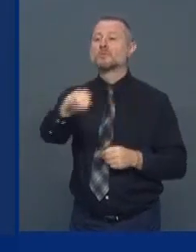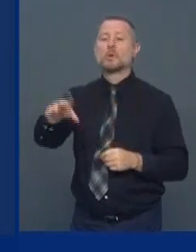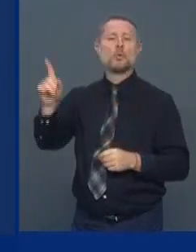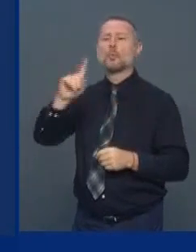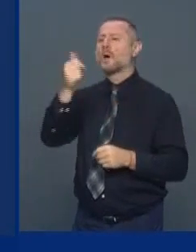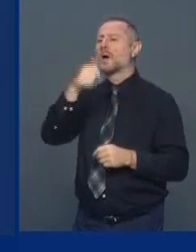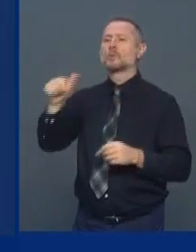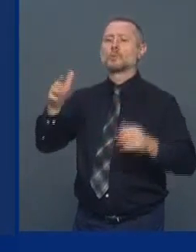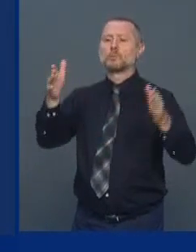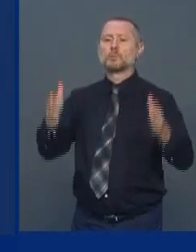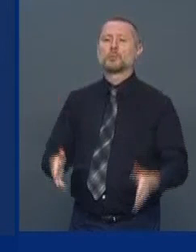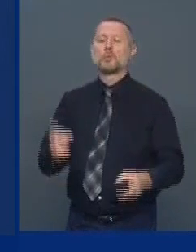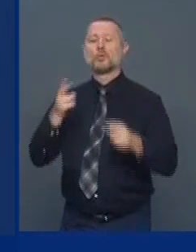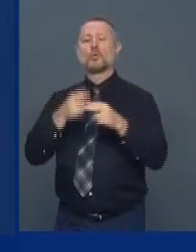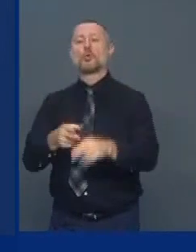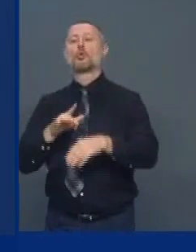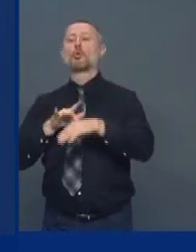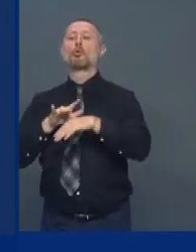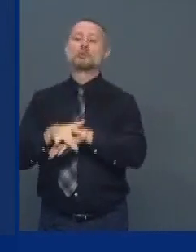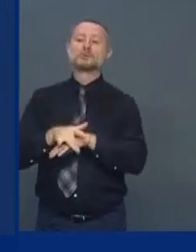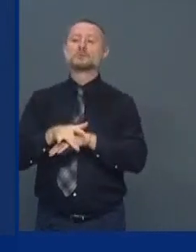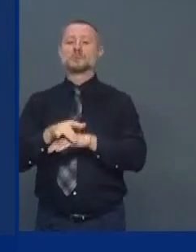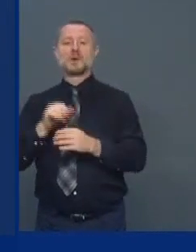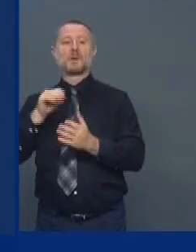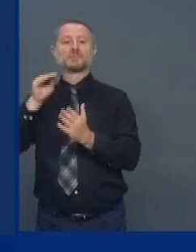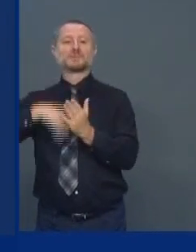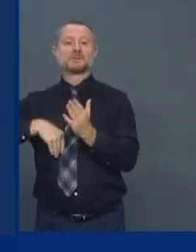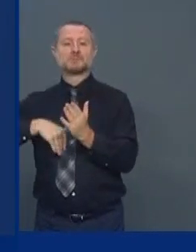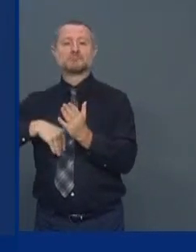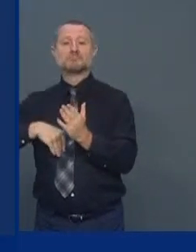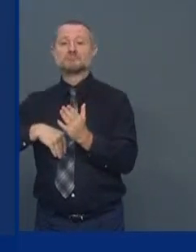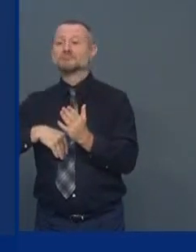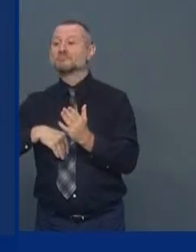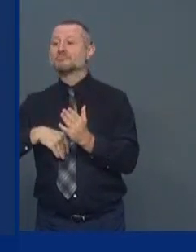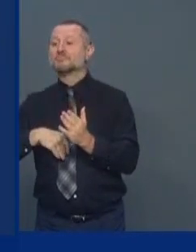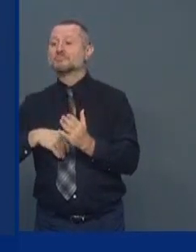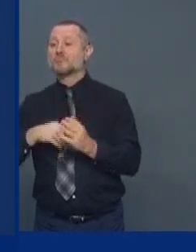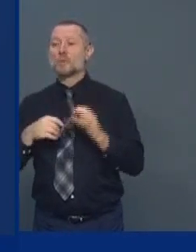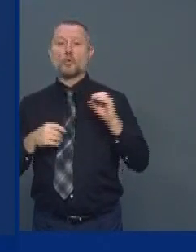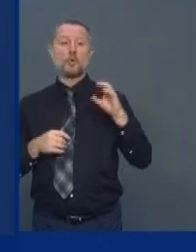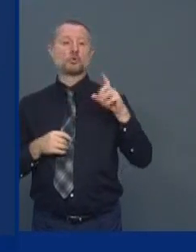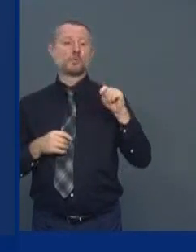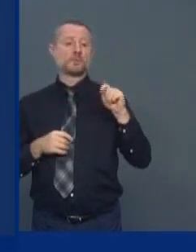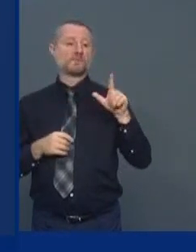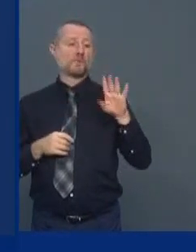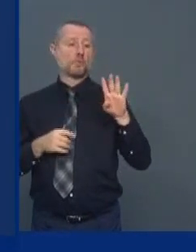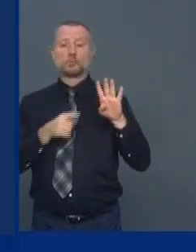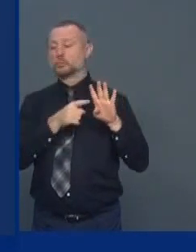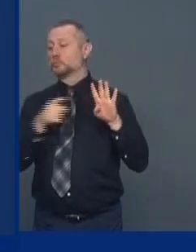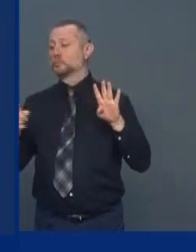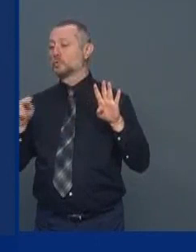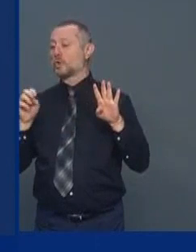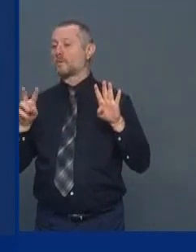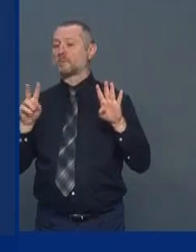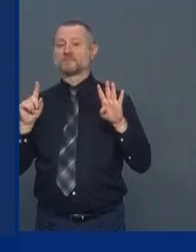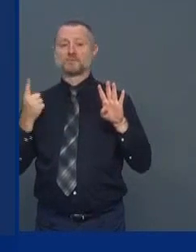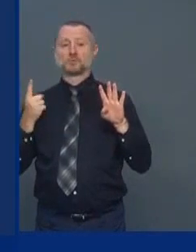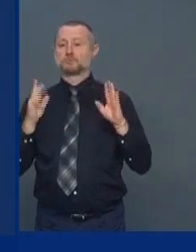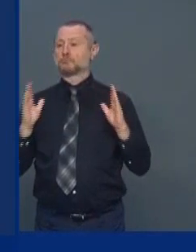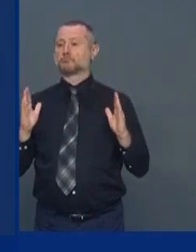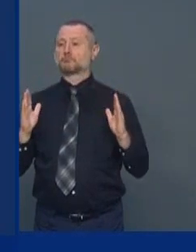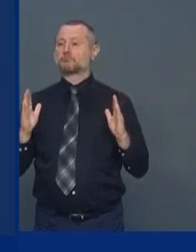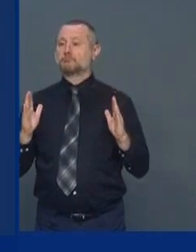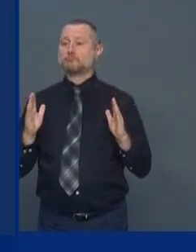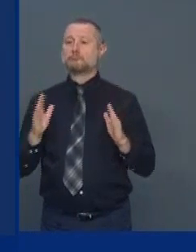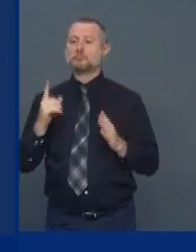early voting site from October 24th to November 1st. So you have about a week to drop it off.